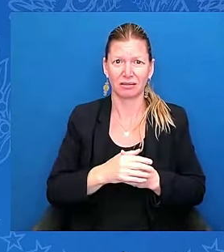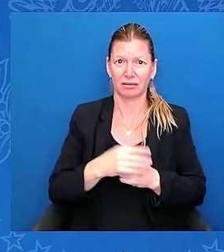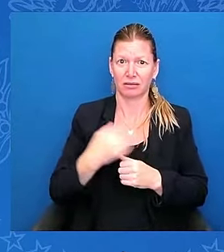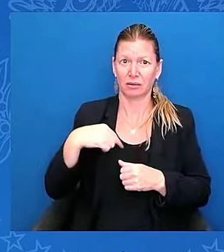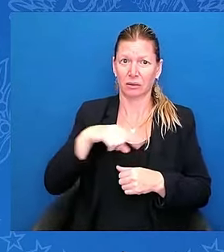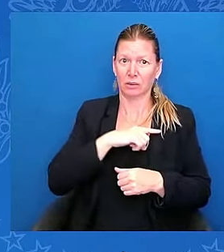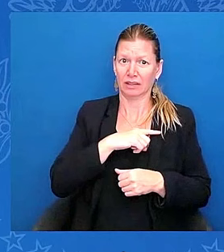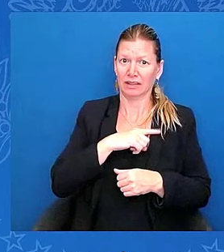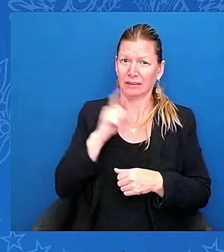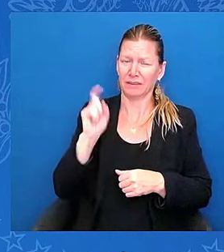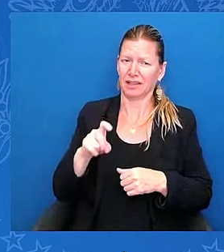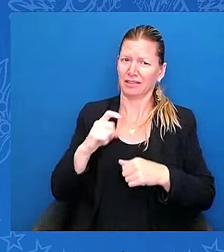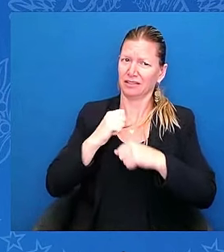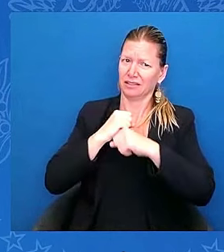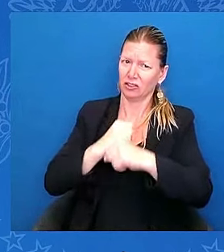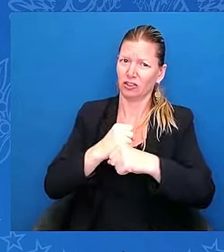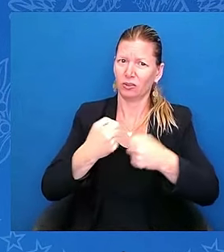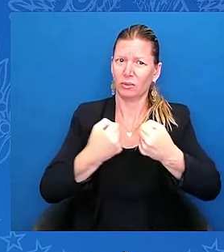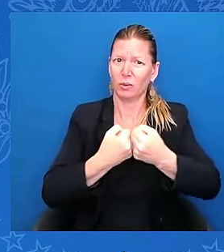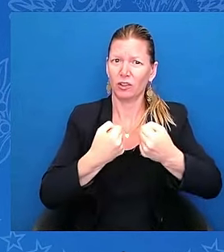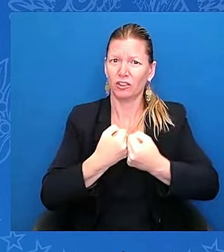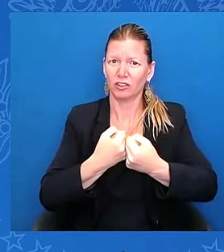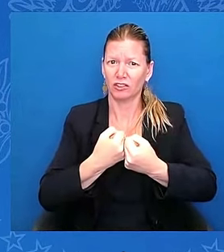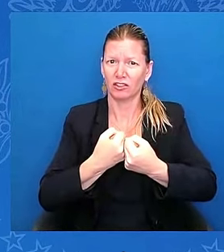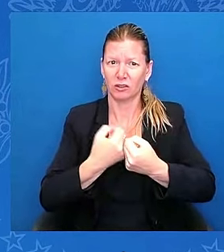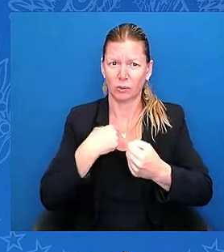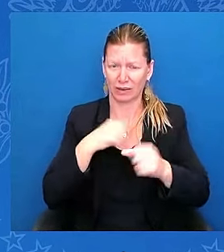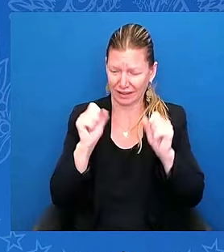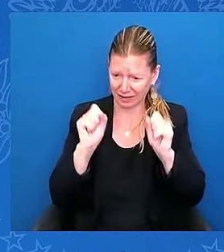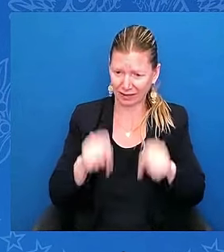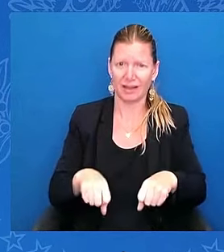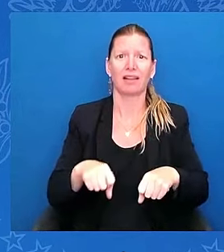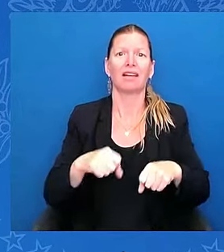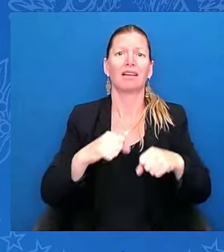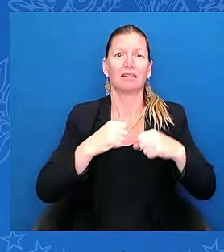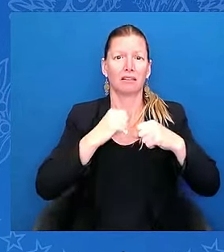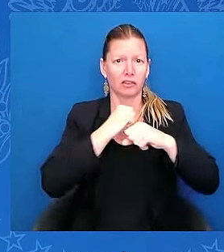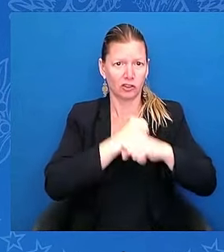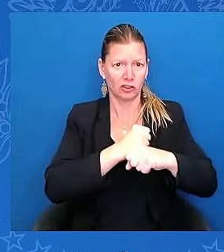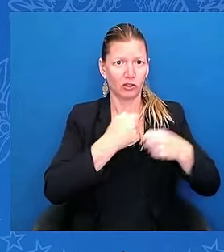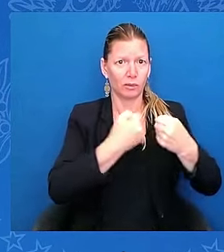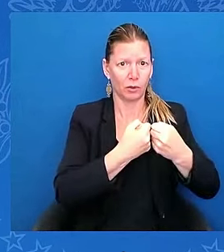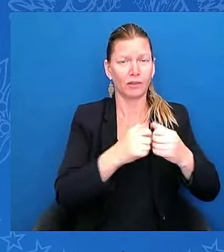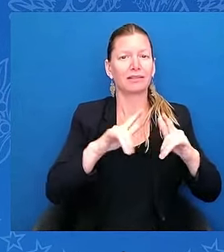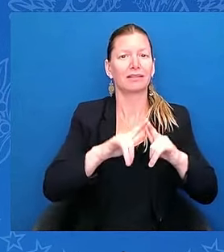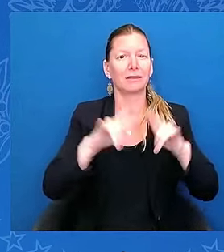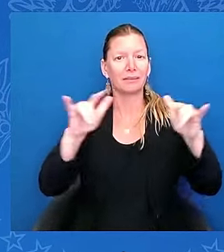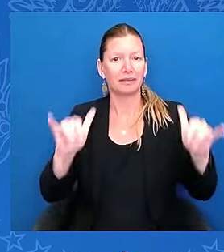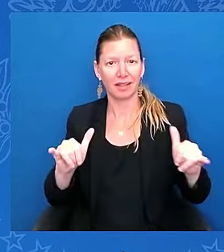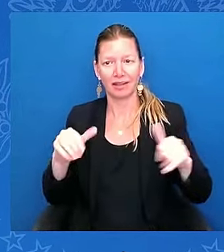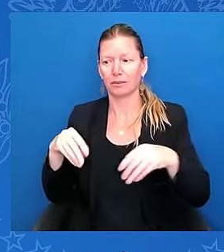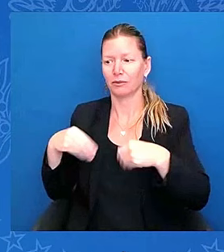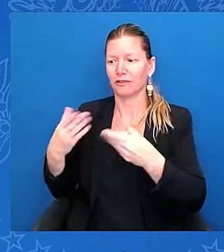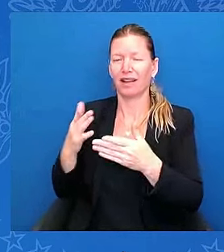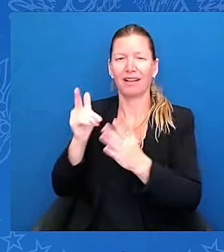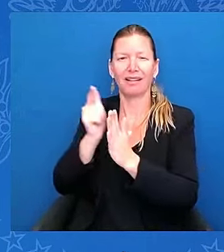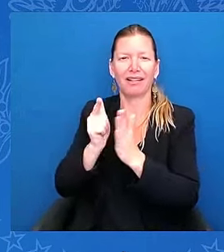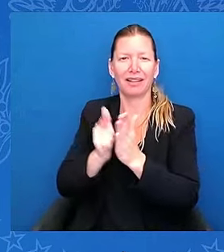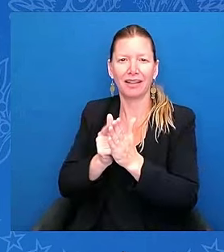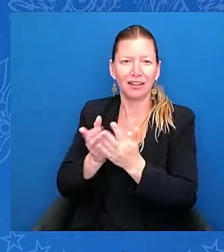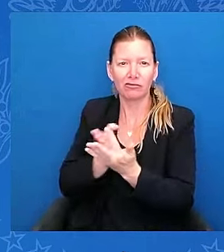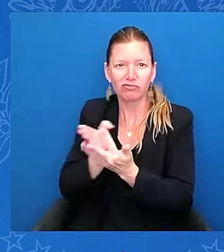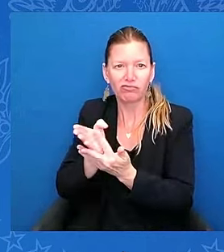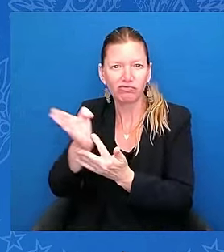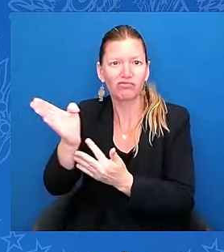both secure the border and provide legal pathways of citizenship. But we have to acknowledge that the patience and goodwill of the American people is being tested